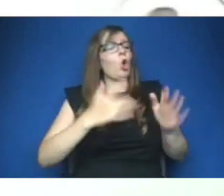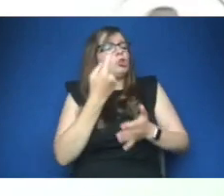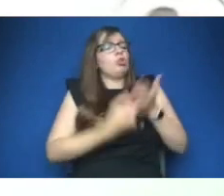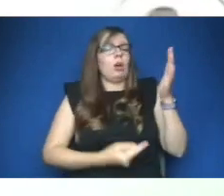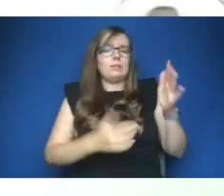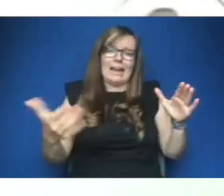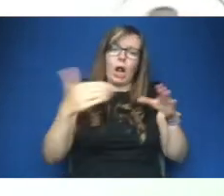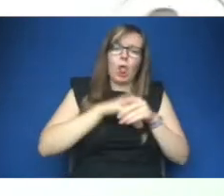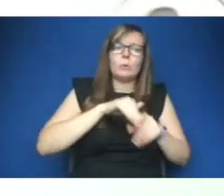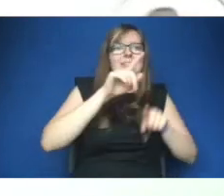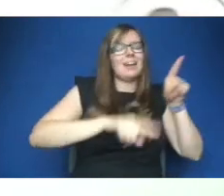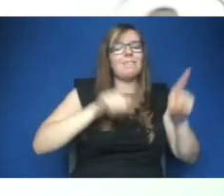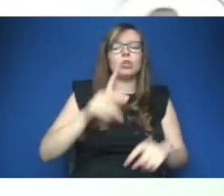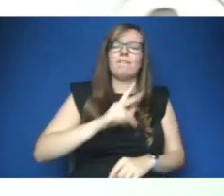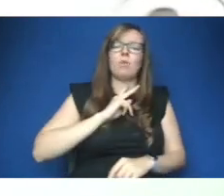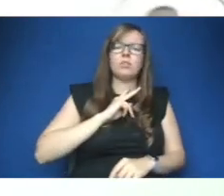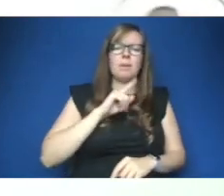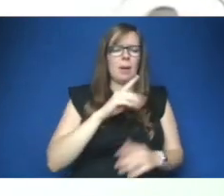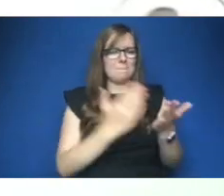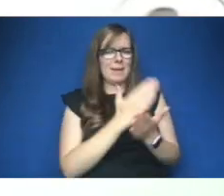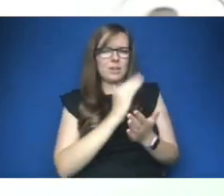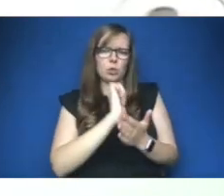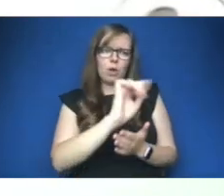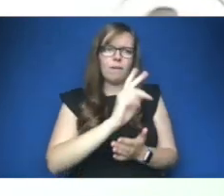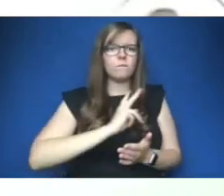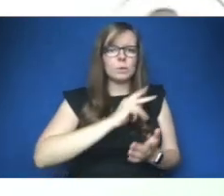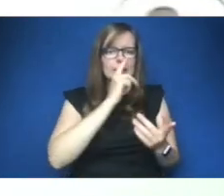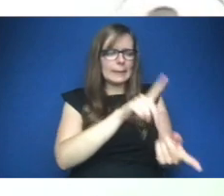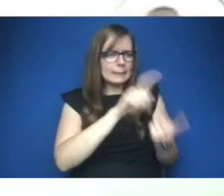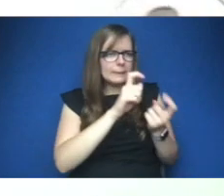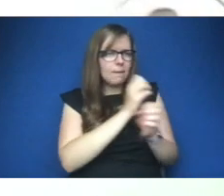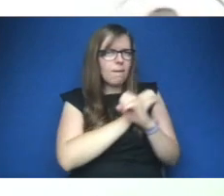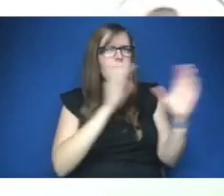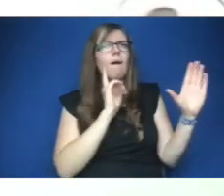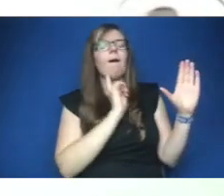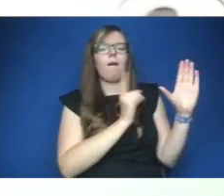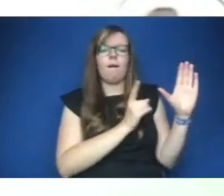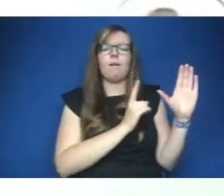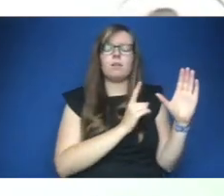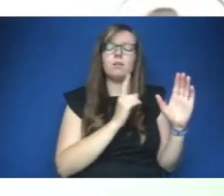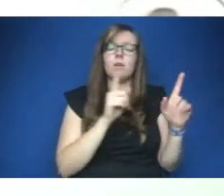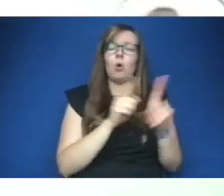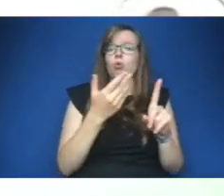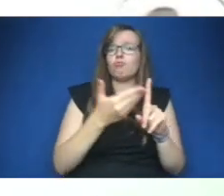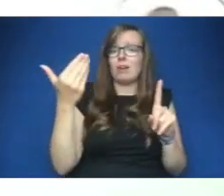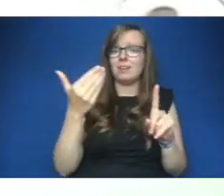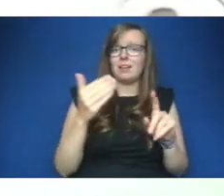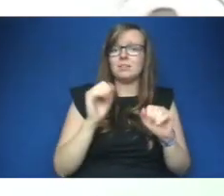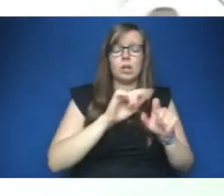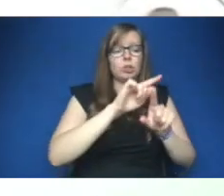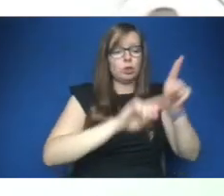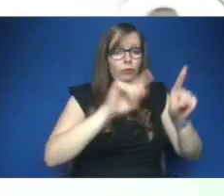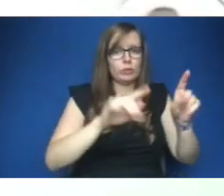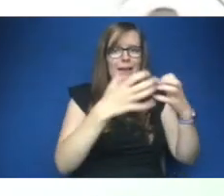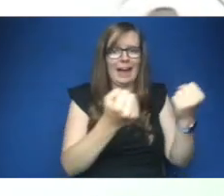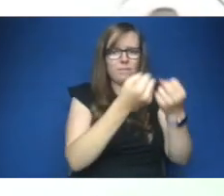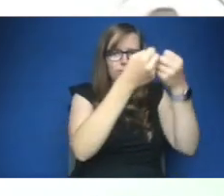go be these voices to be heard so also recognize that that and also recognize that there's diversity within diversity so just having